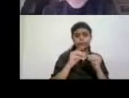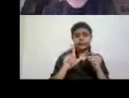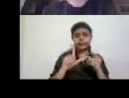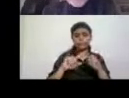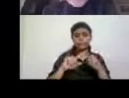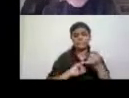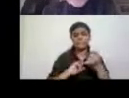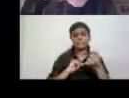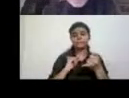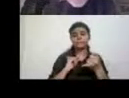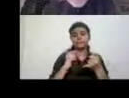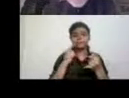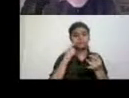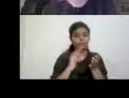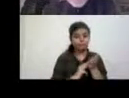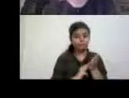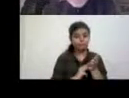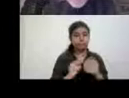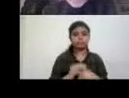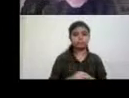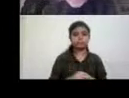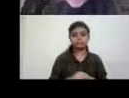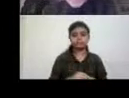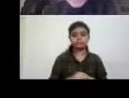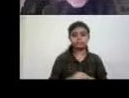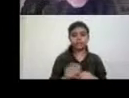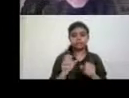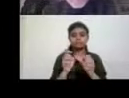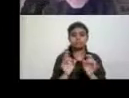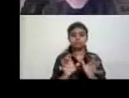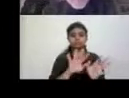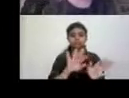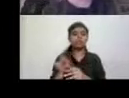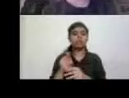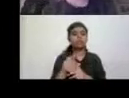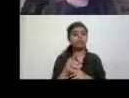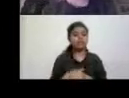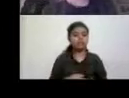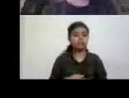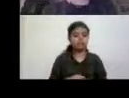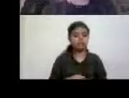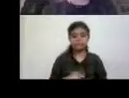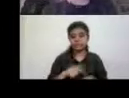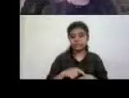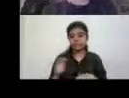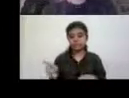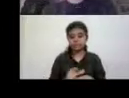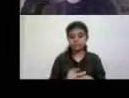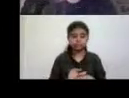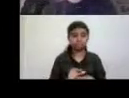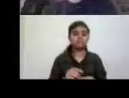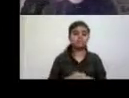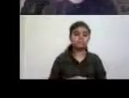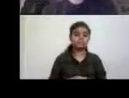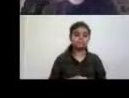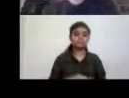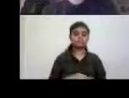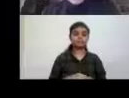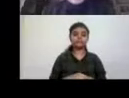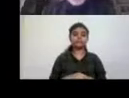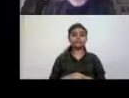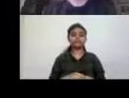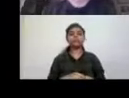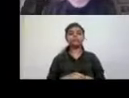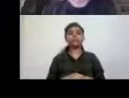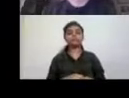Uh, is from Sonora, Nora Taylor's book. I'm going to just skip it because I think I'm getting short on time. Uh, um,